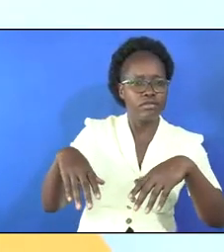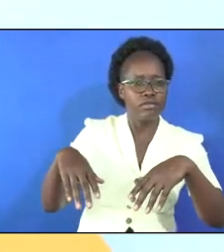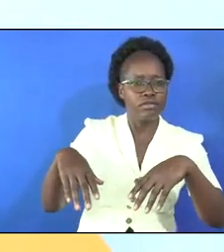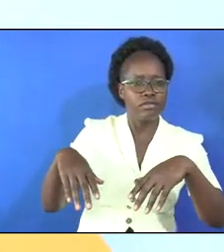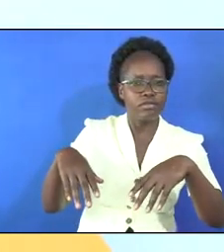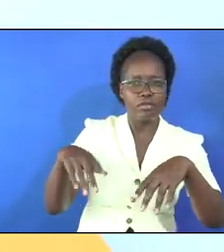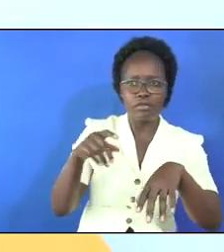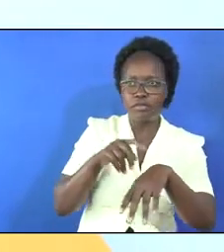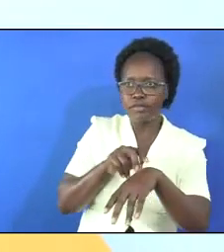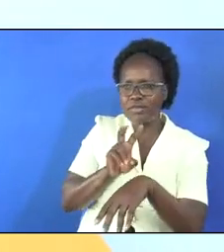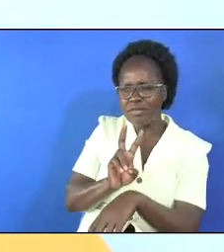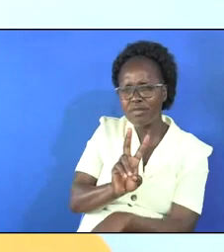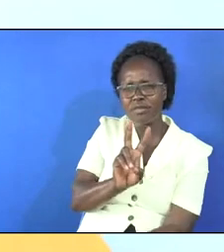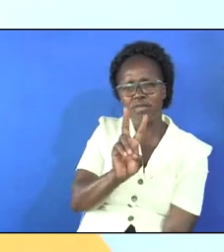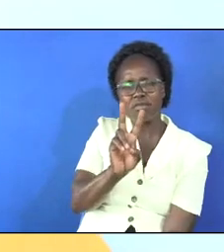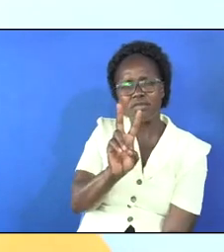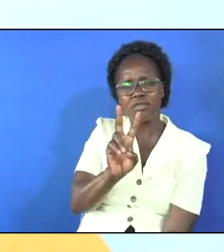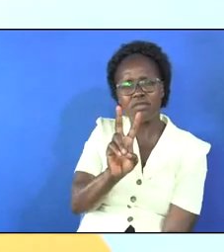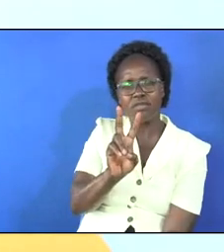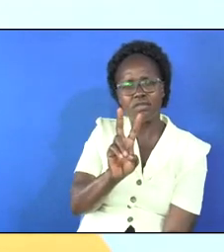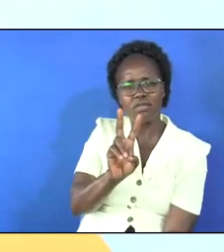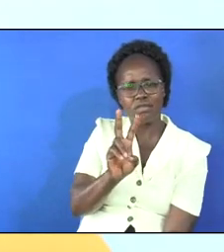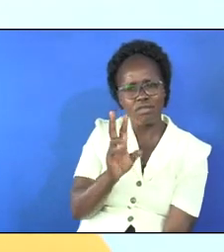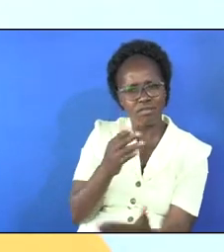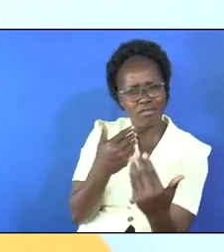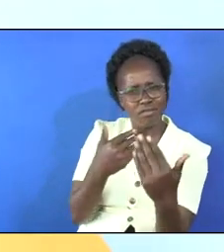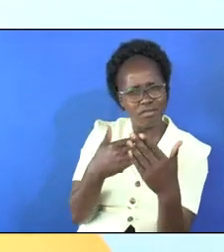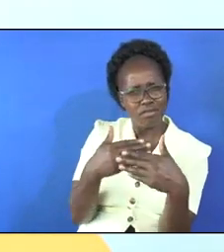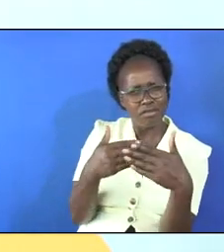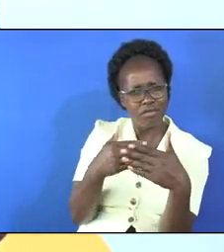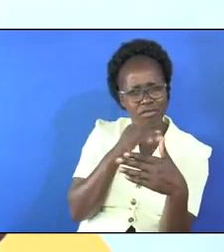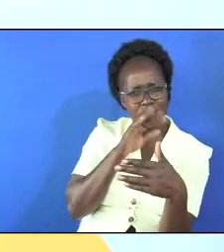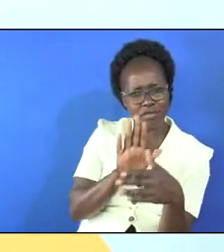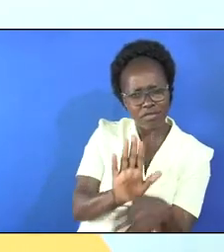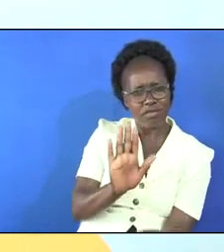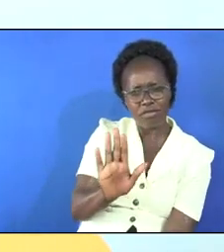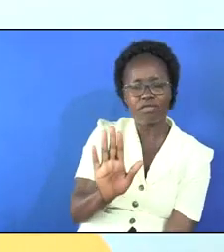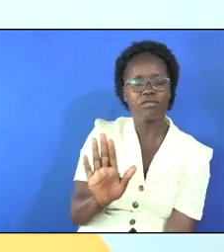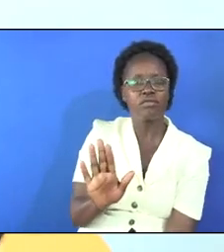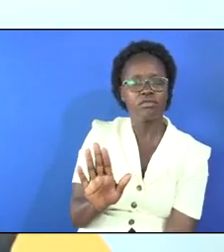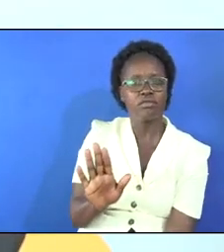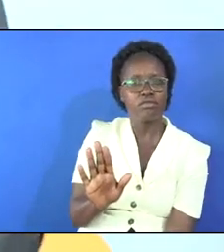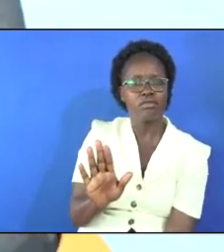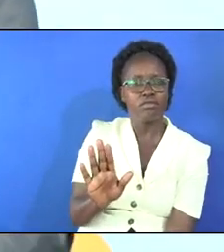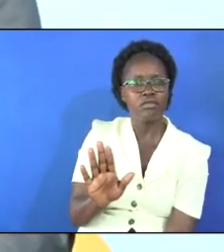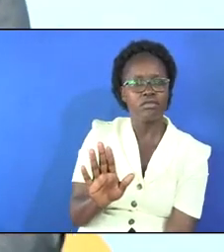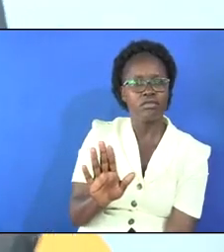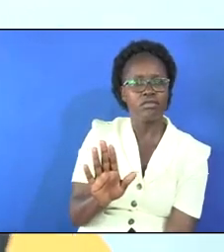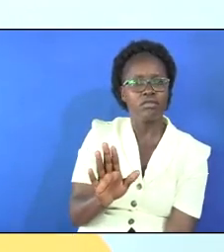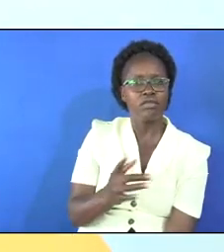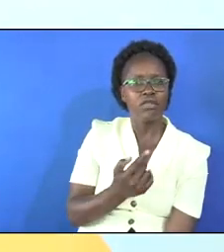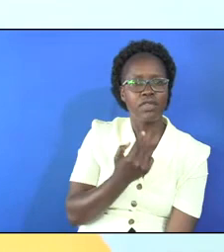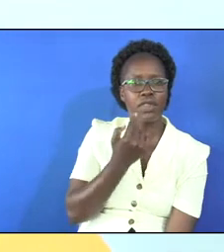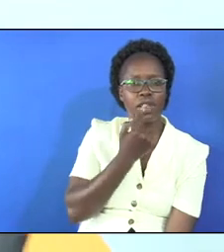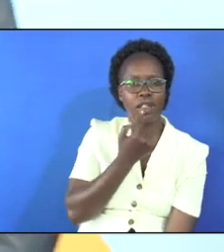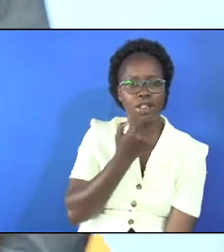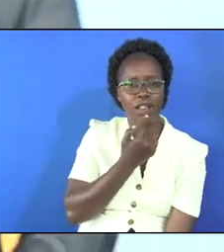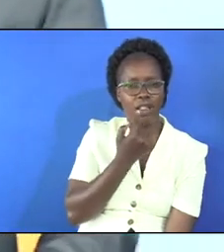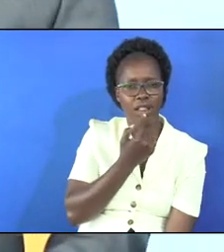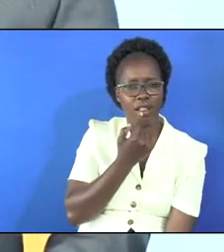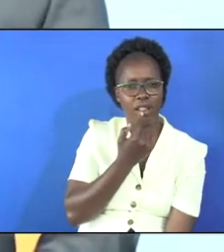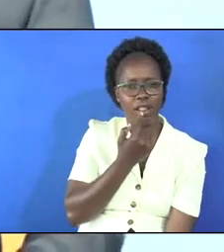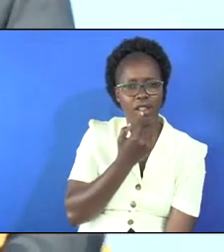when they saw moved closer it was their son this tongue that you see here